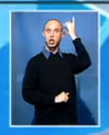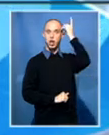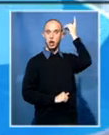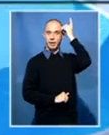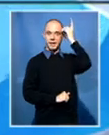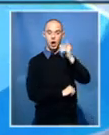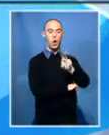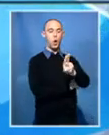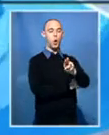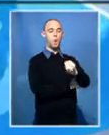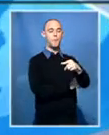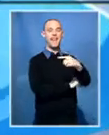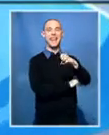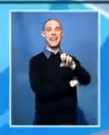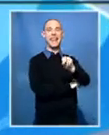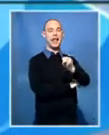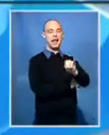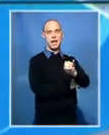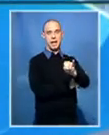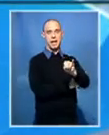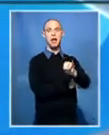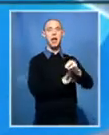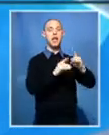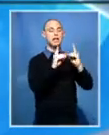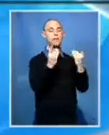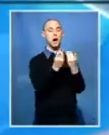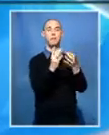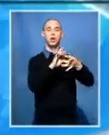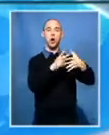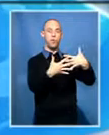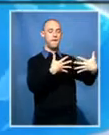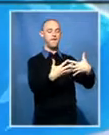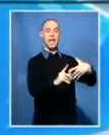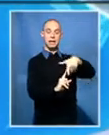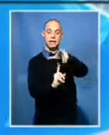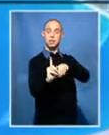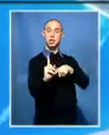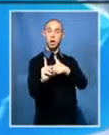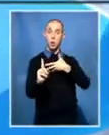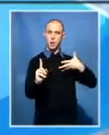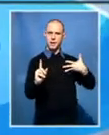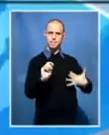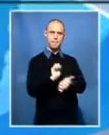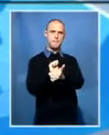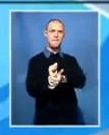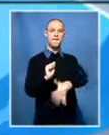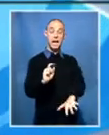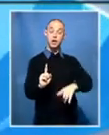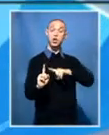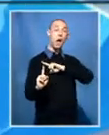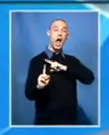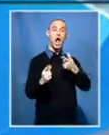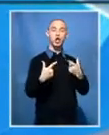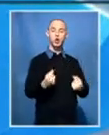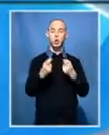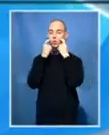In Durban, she allegedly sold a fraudulent South African ID to a foreign national. The Hawks nabbed her two